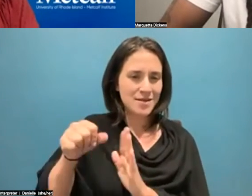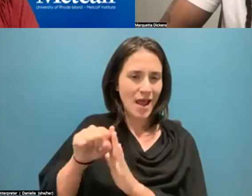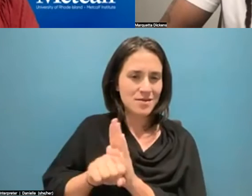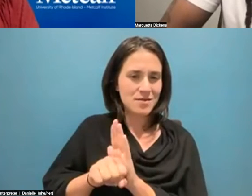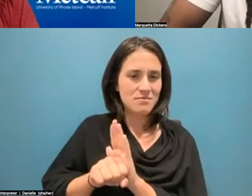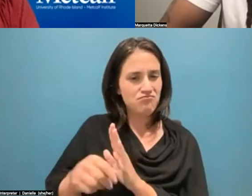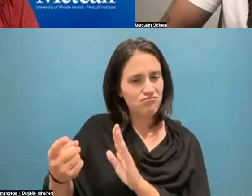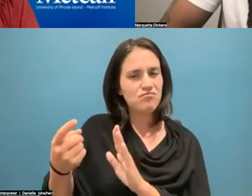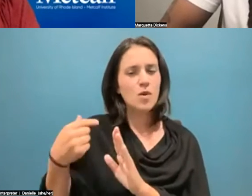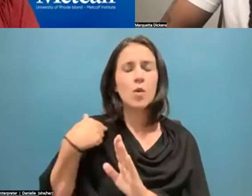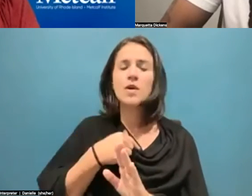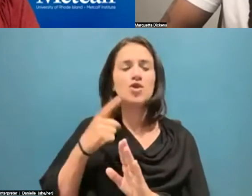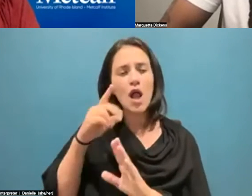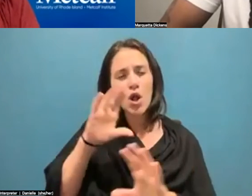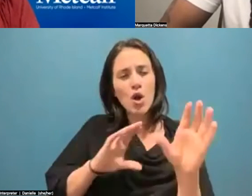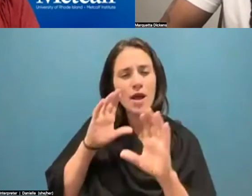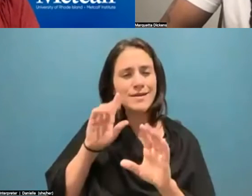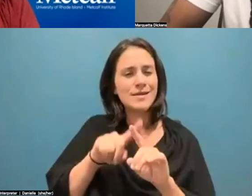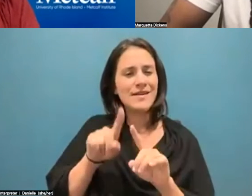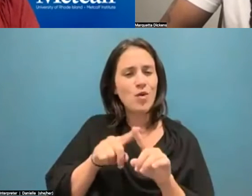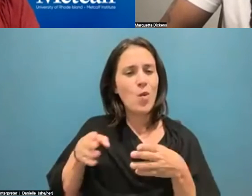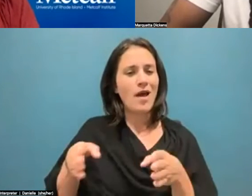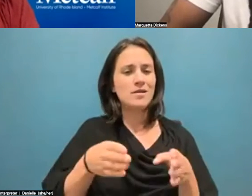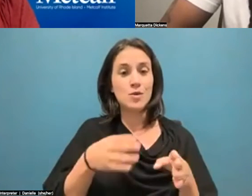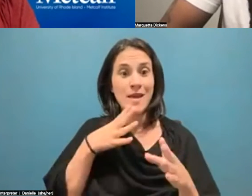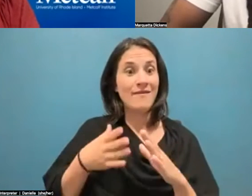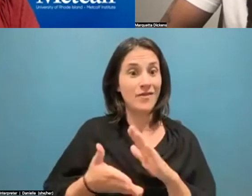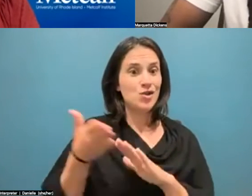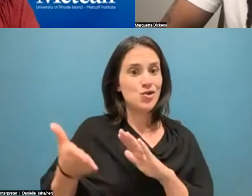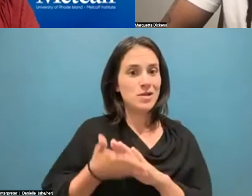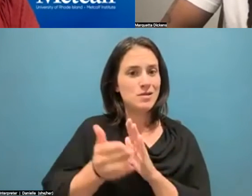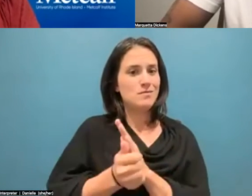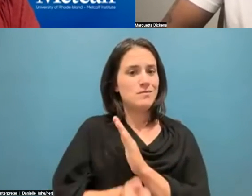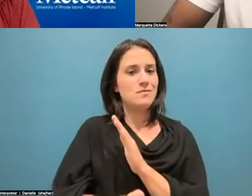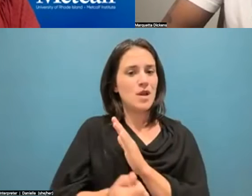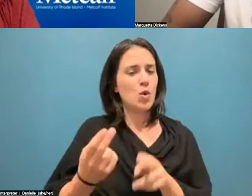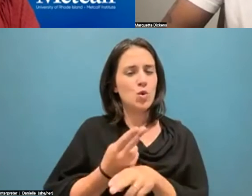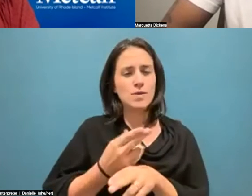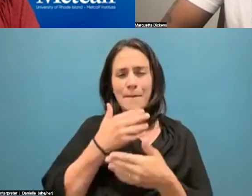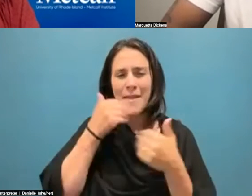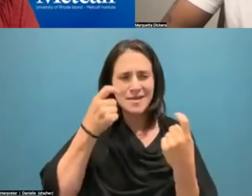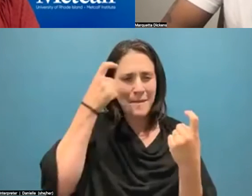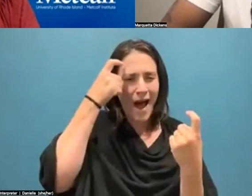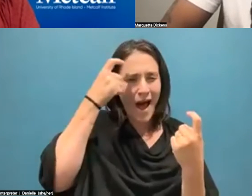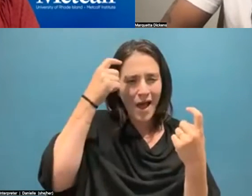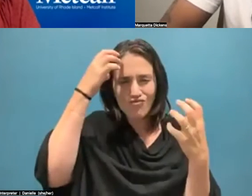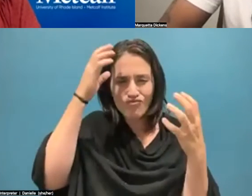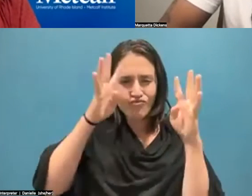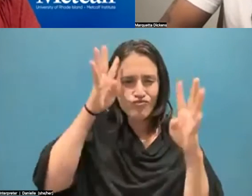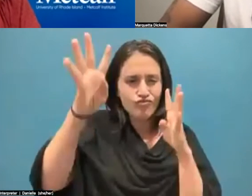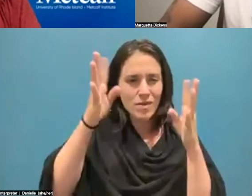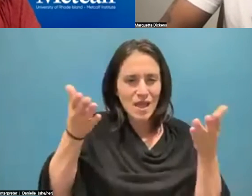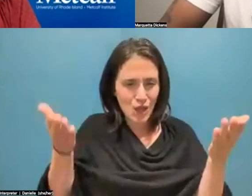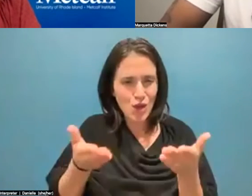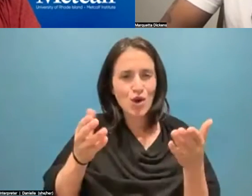be more efficient and utilize the best minds that we have here in the state of North Carolina to help us